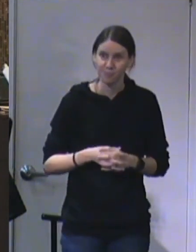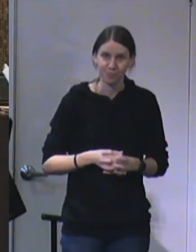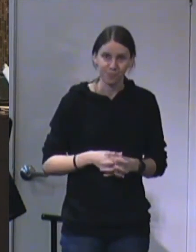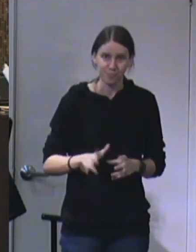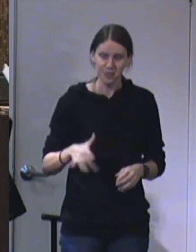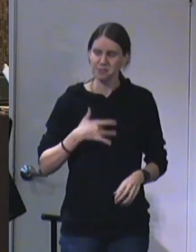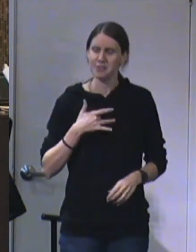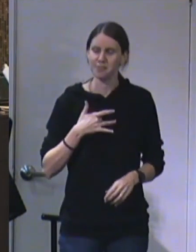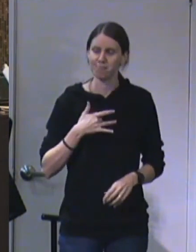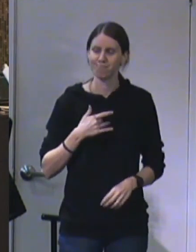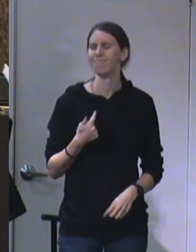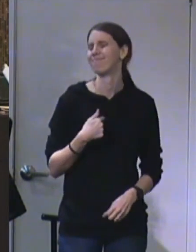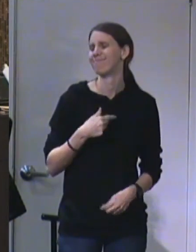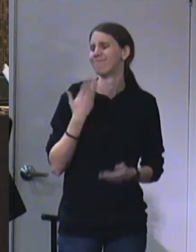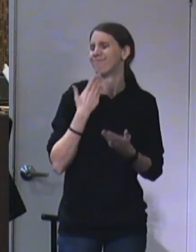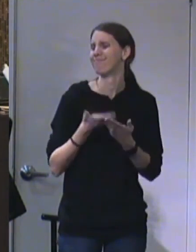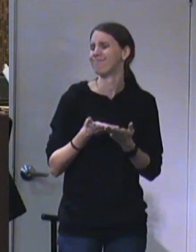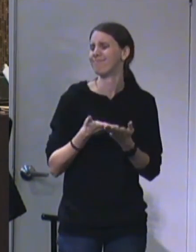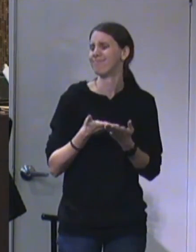We feel like we're clean.